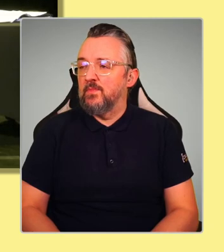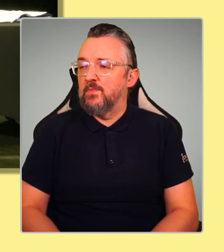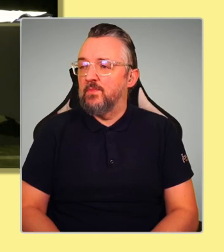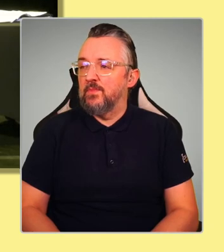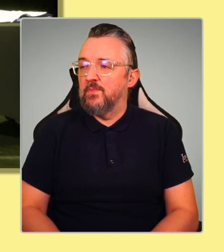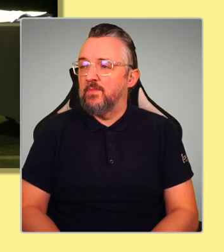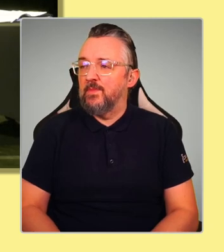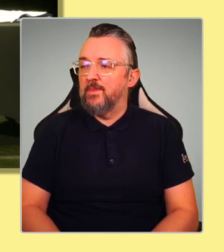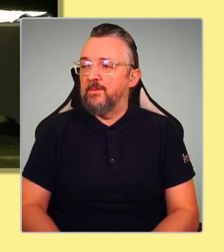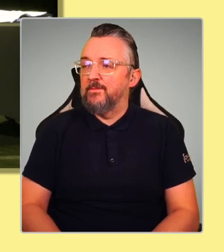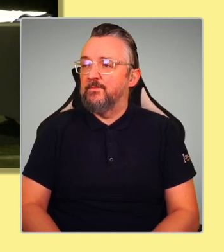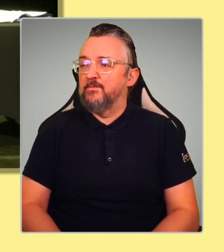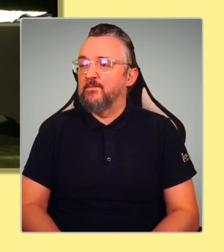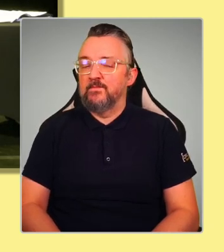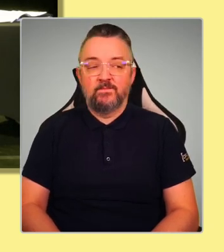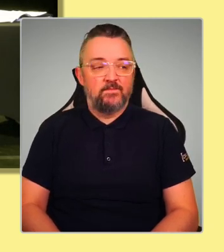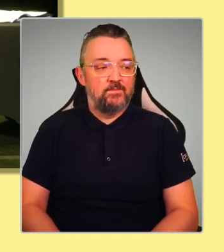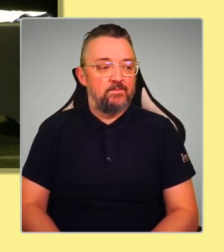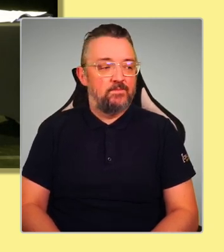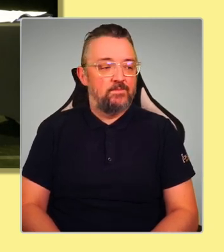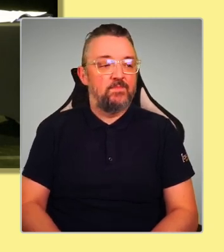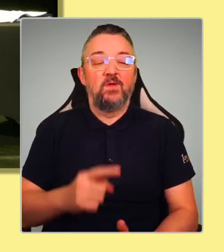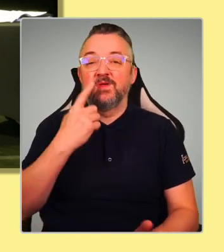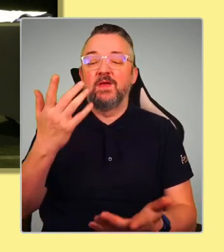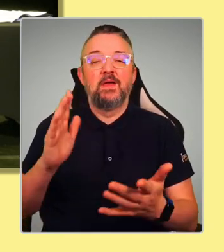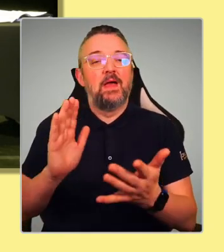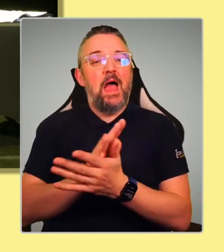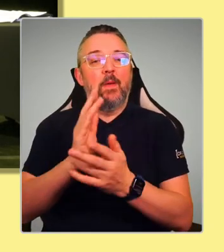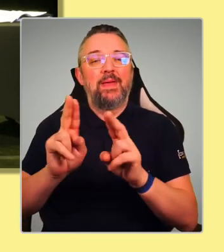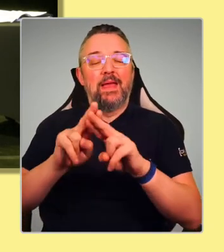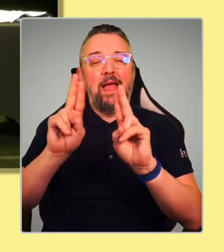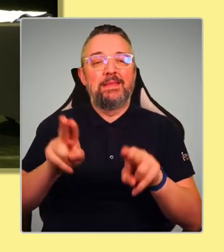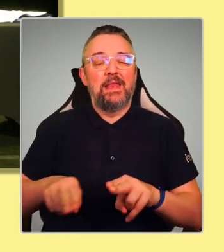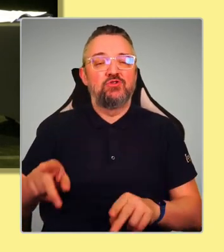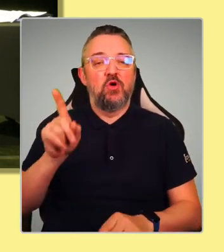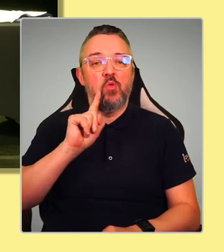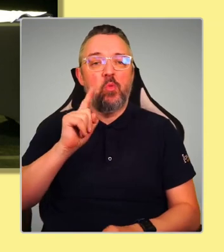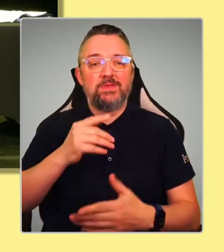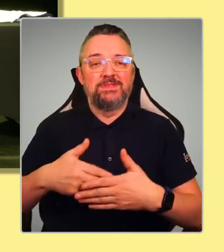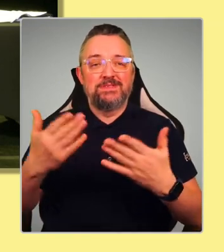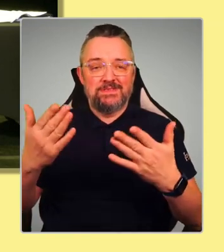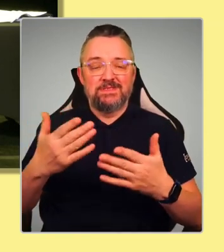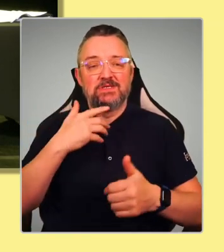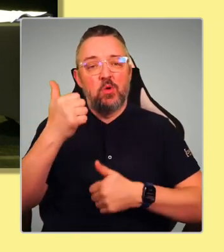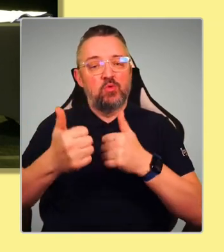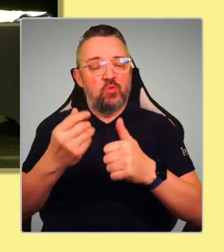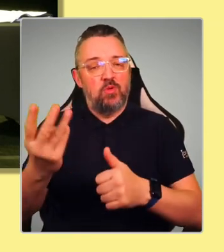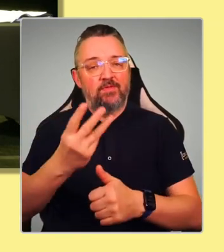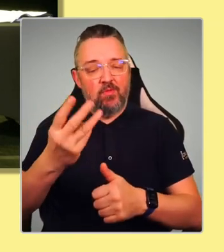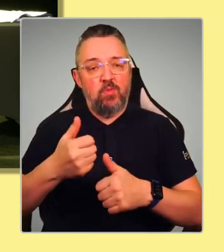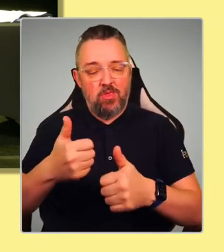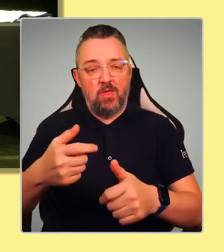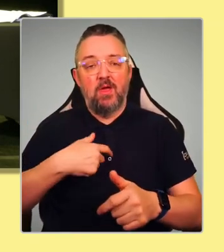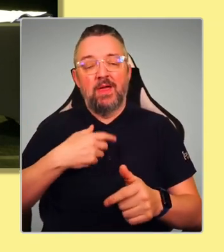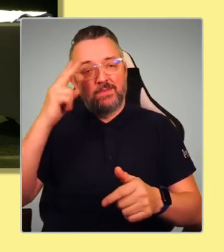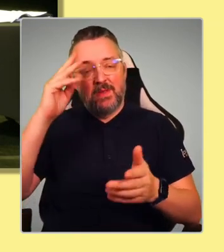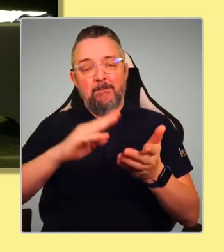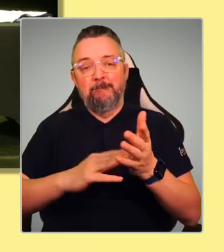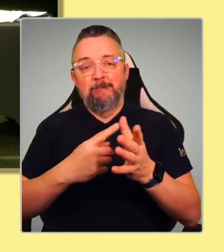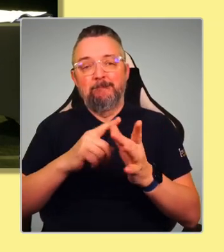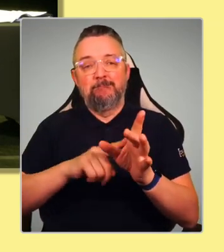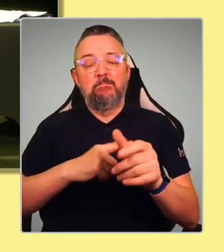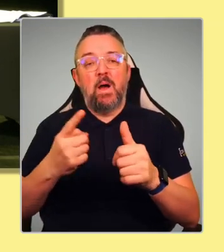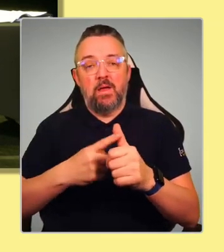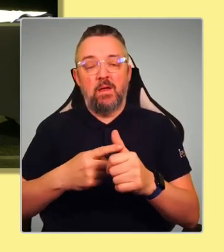Happy International Women's Day, and I wish you all well on the rest of your campaign. My name's Maya, I am a member of the Greif